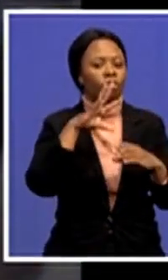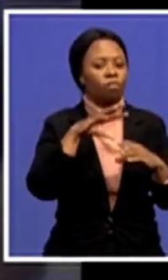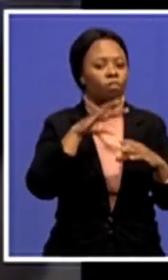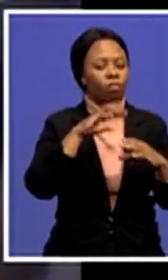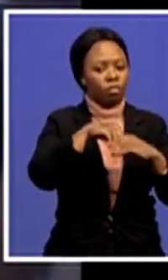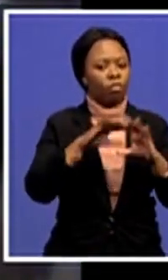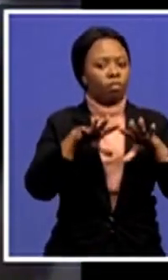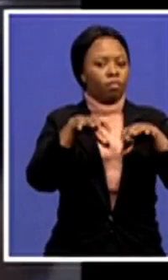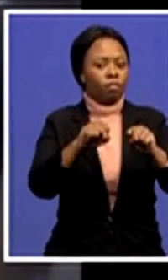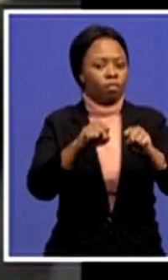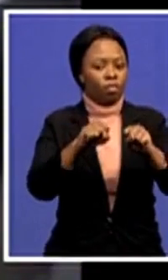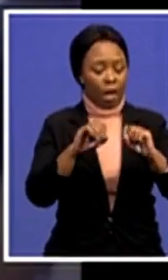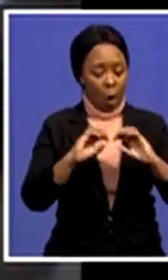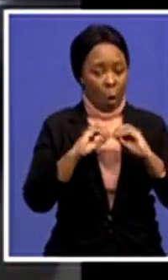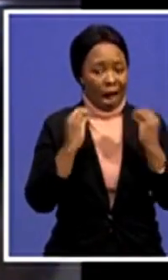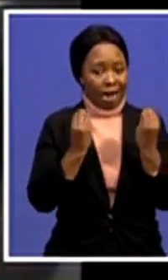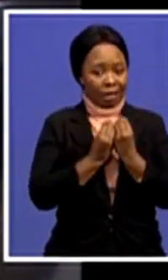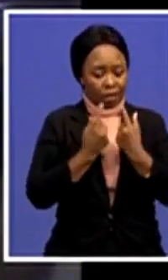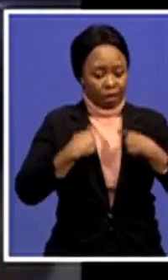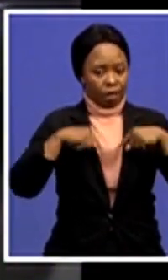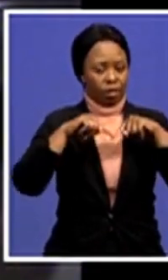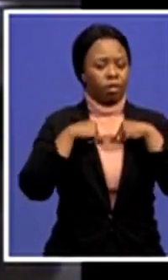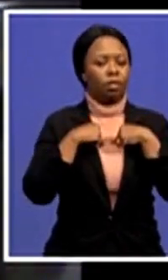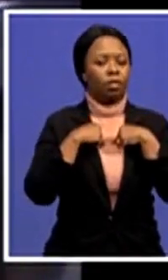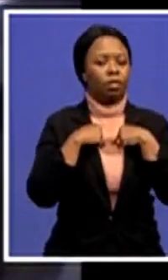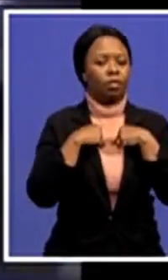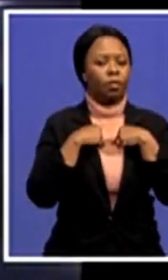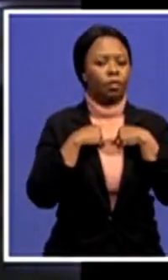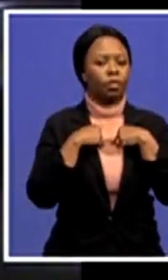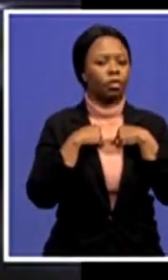and our conference.